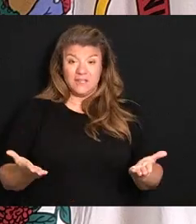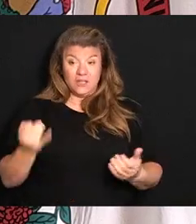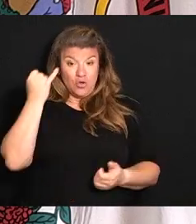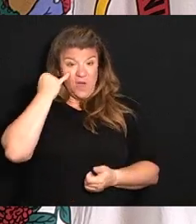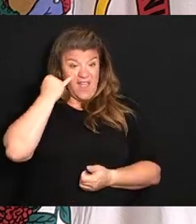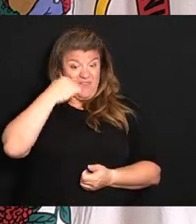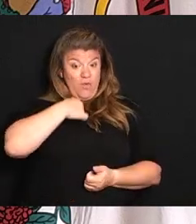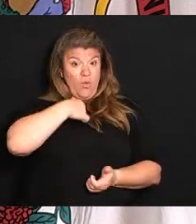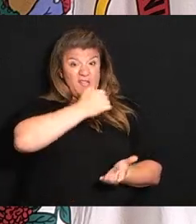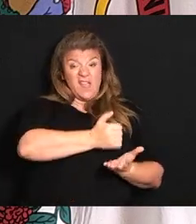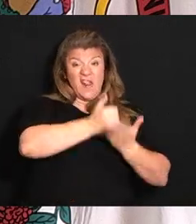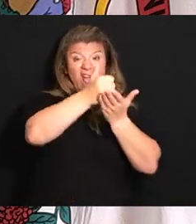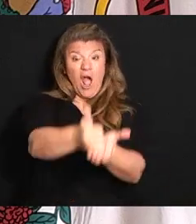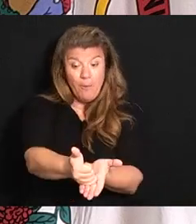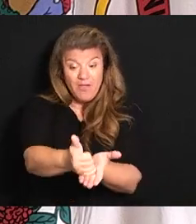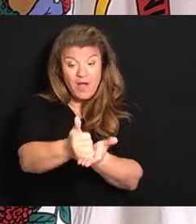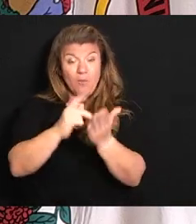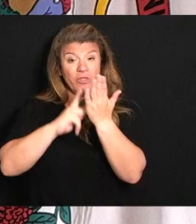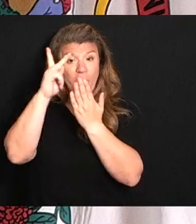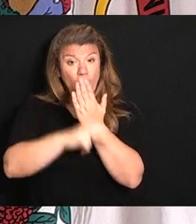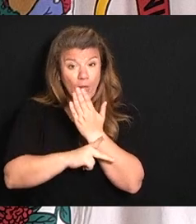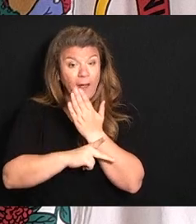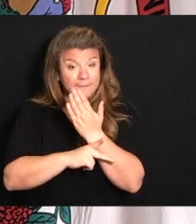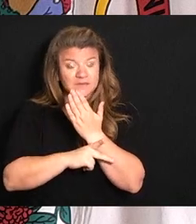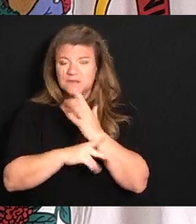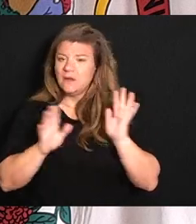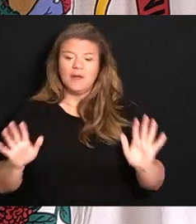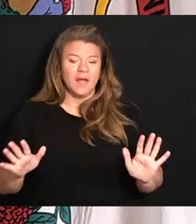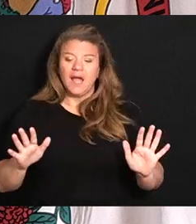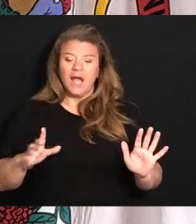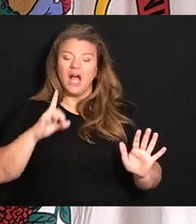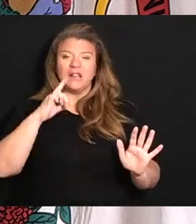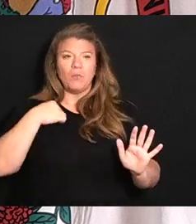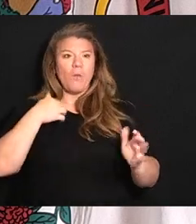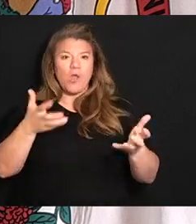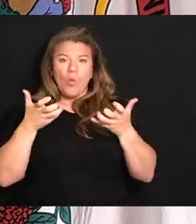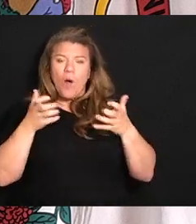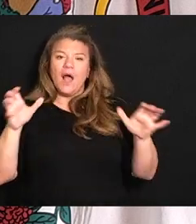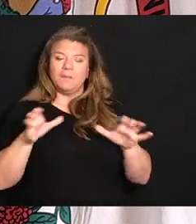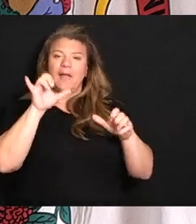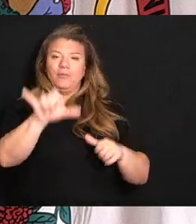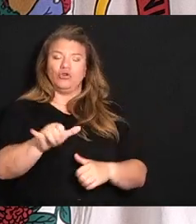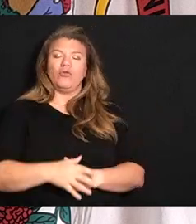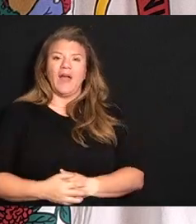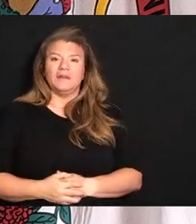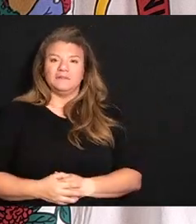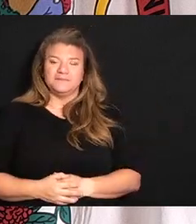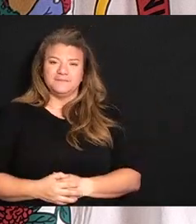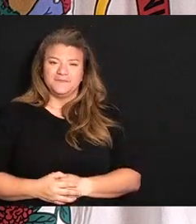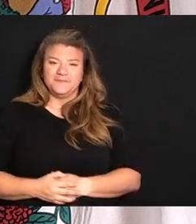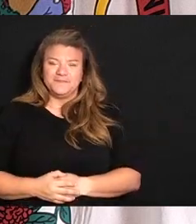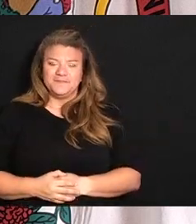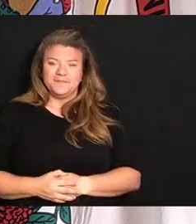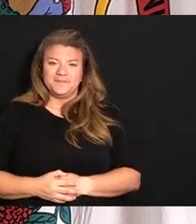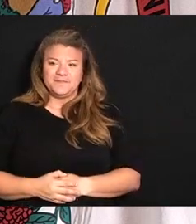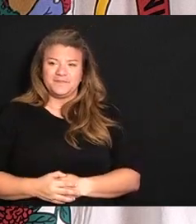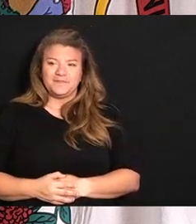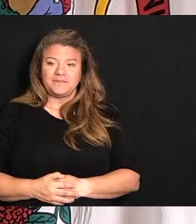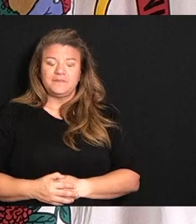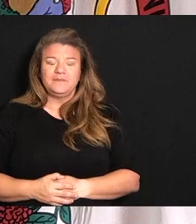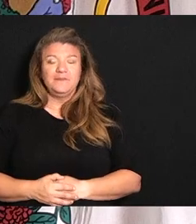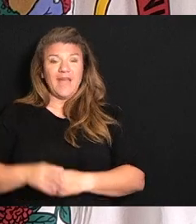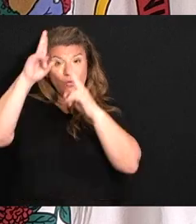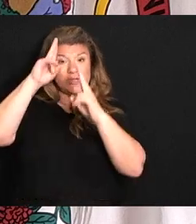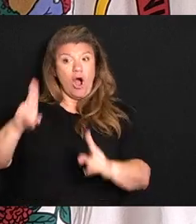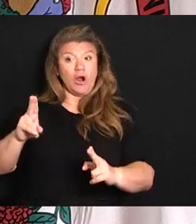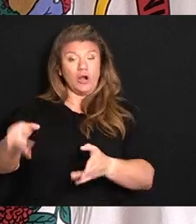them with programs like Game Changers and everything, it's absolutely, we want to be able to be able to step up and do exactly that. I was honored when